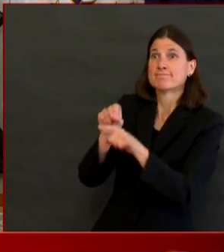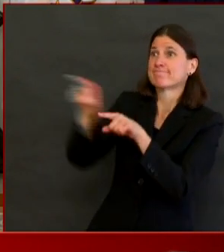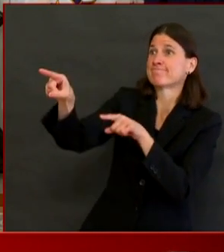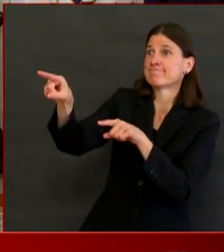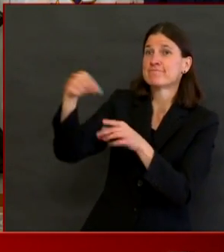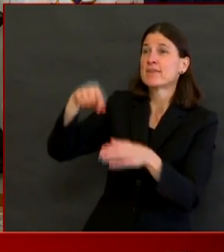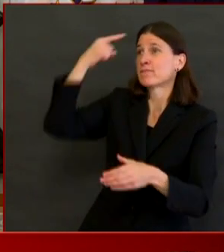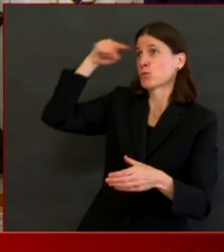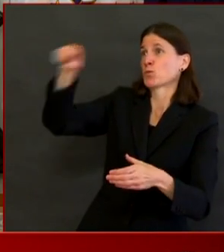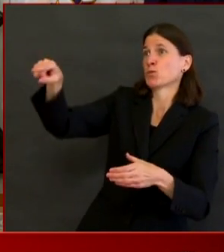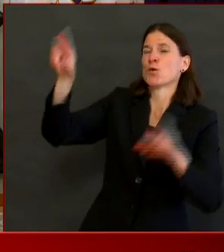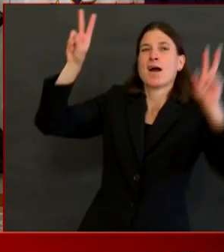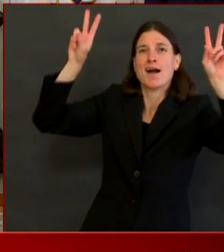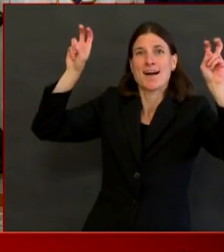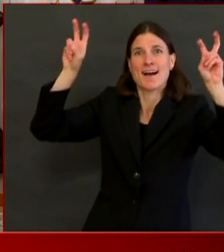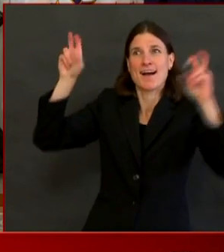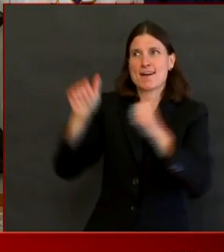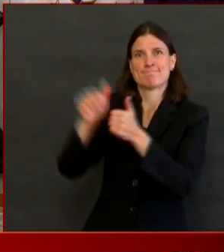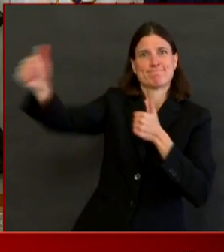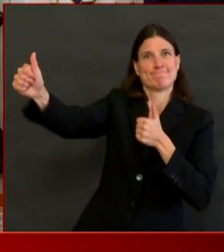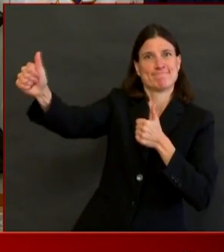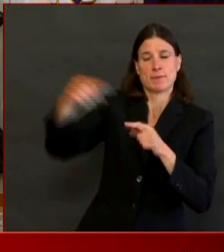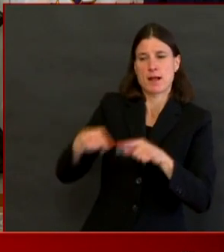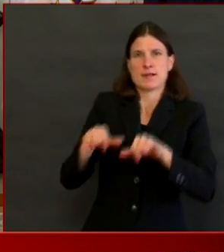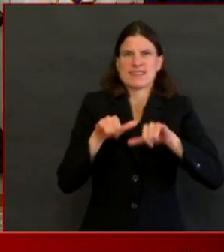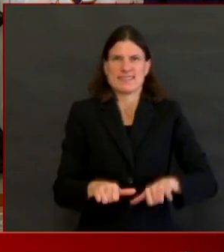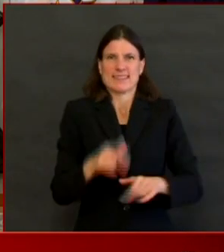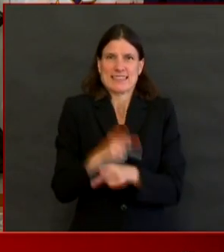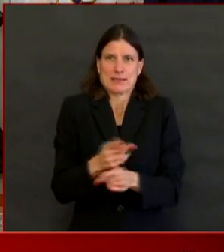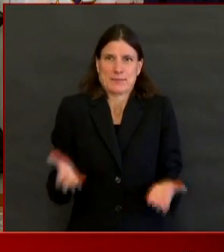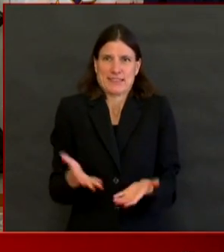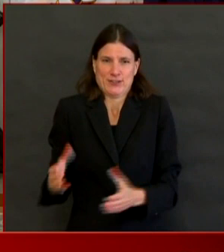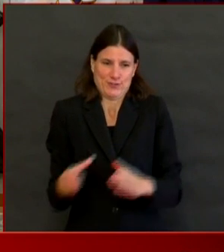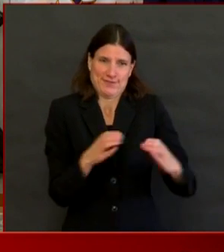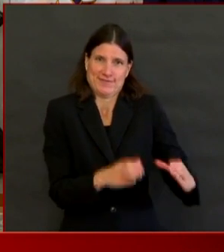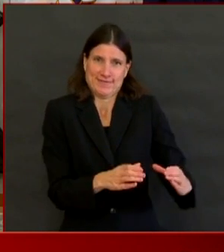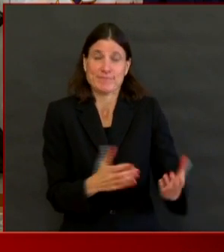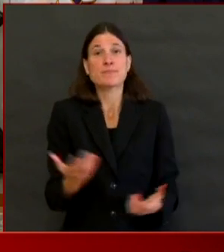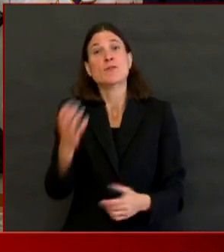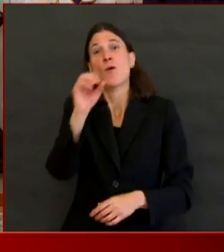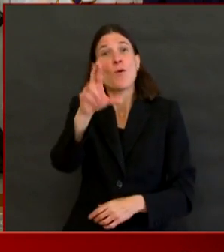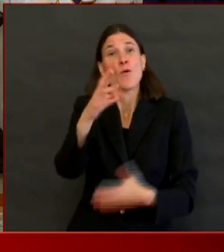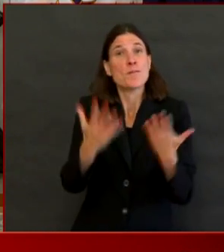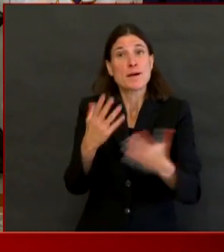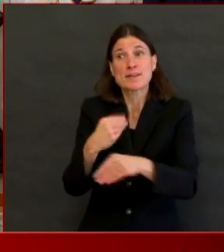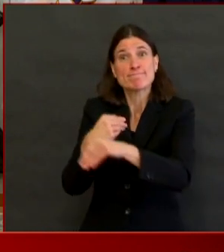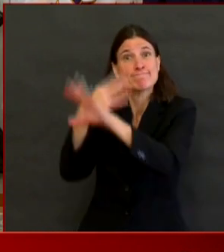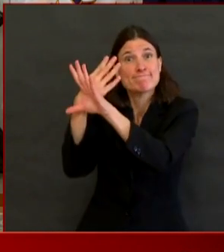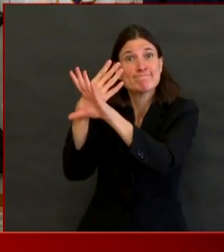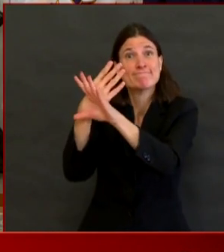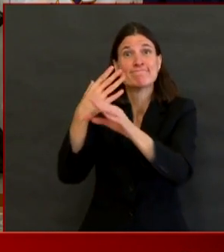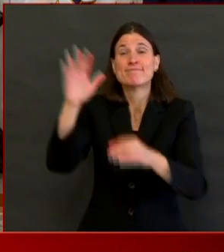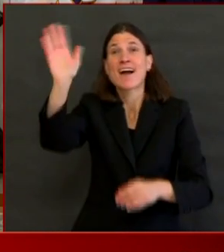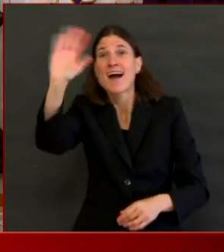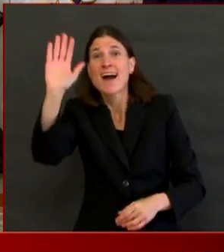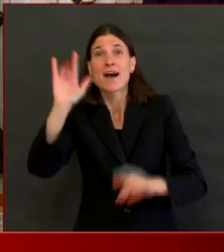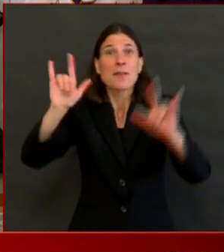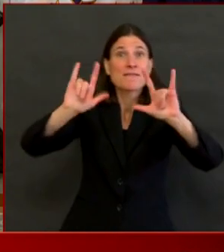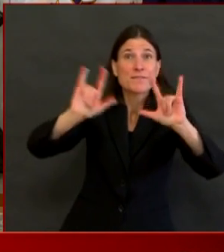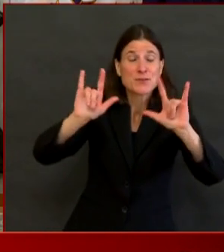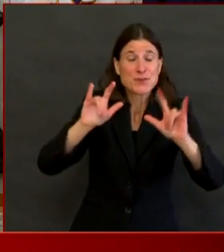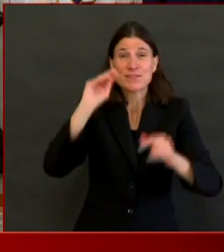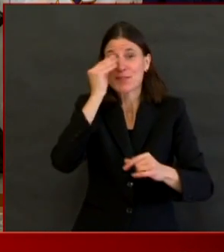way. You could also do a video chat to show them what you bought, but please do not physically